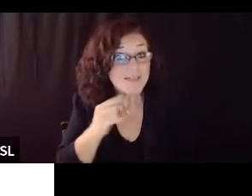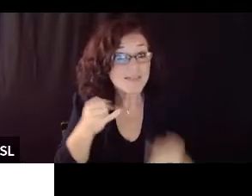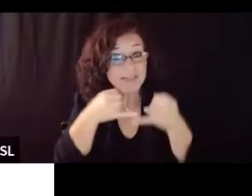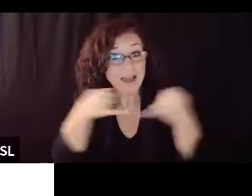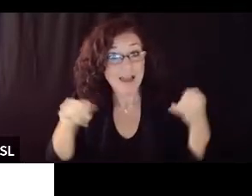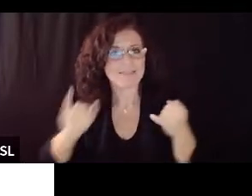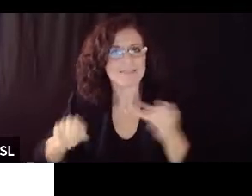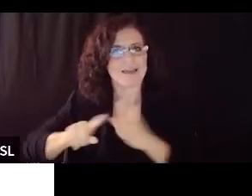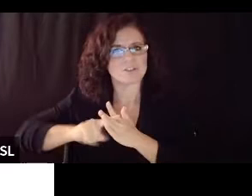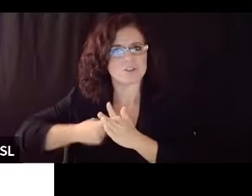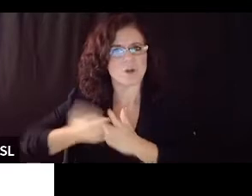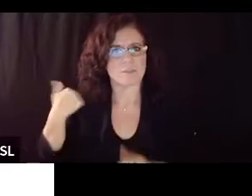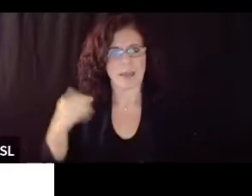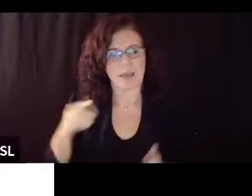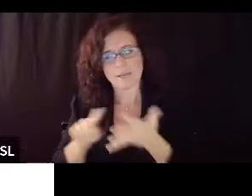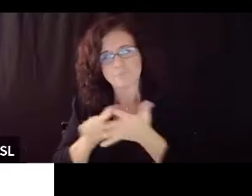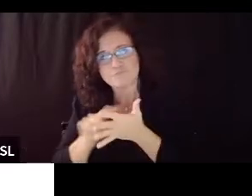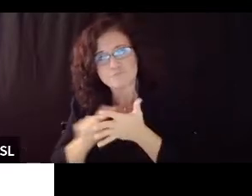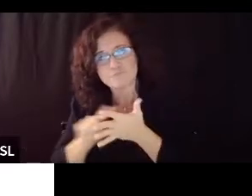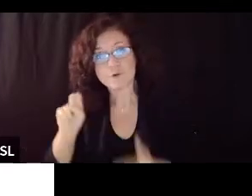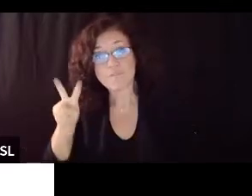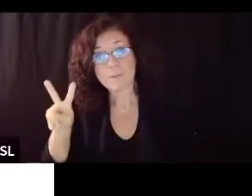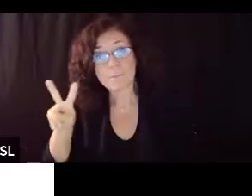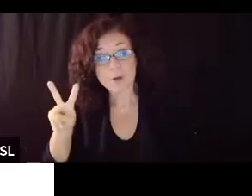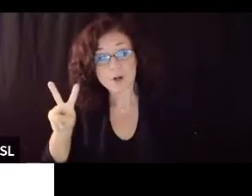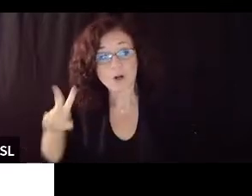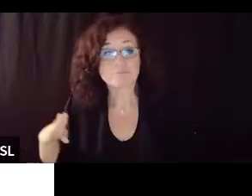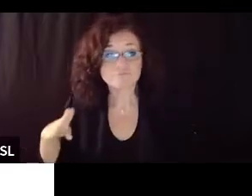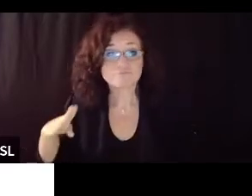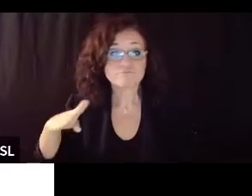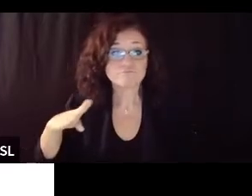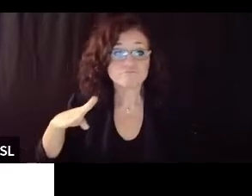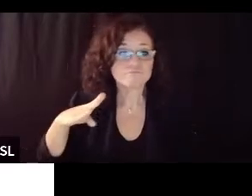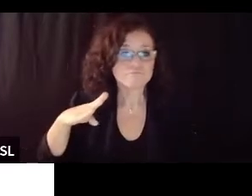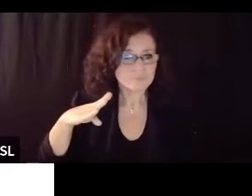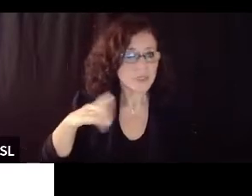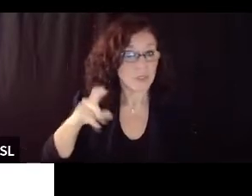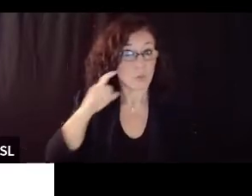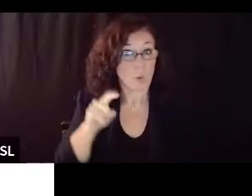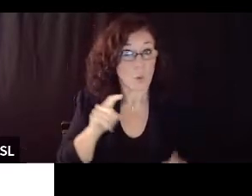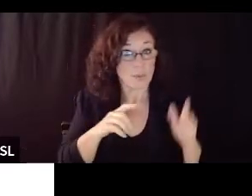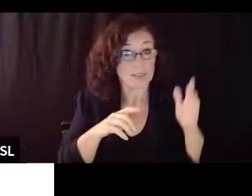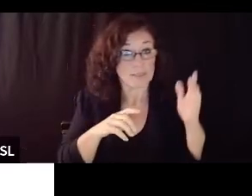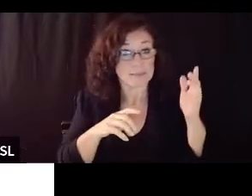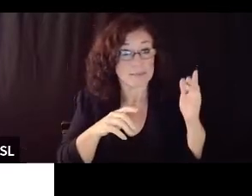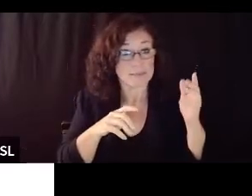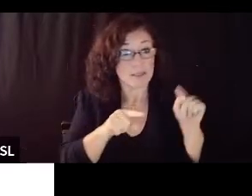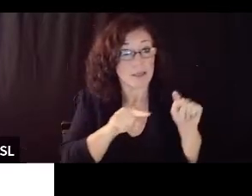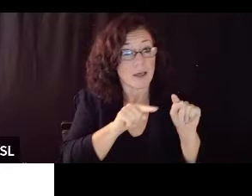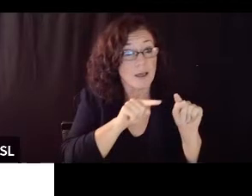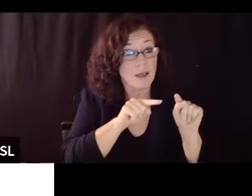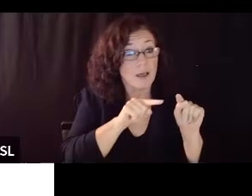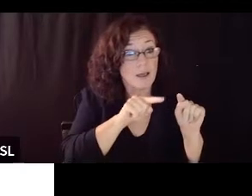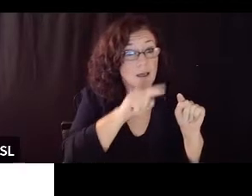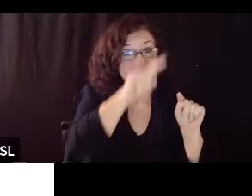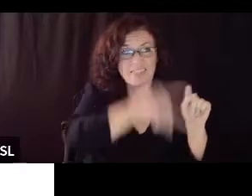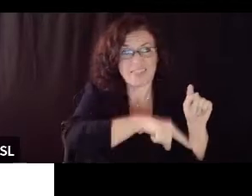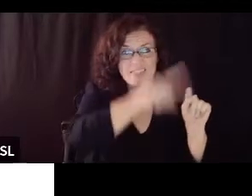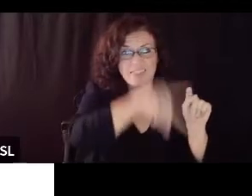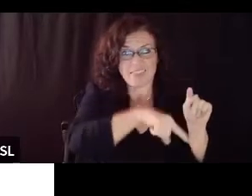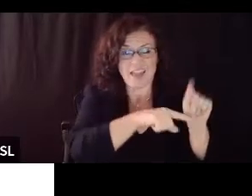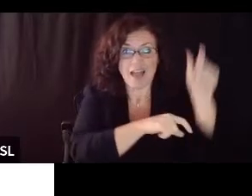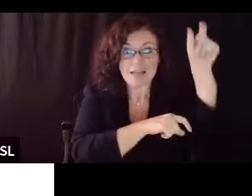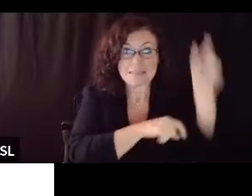until today if you follow me and excuse me and your y-axis here um is uh the percent of available